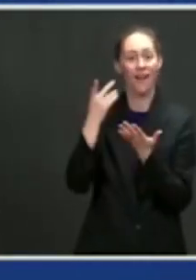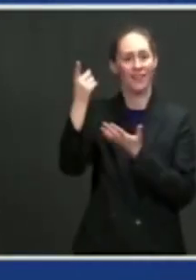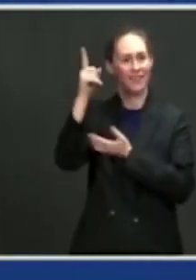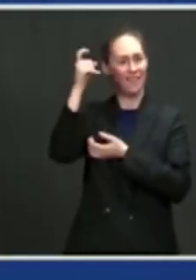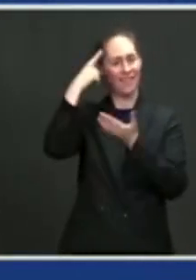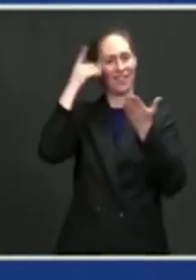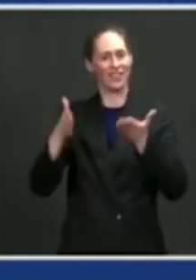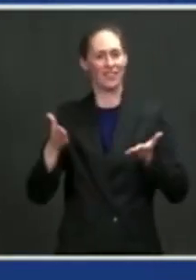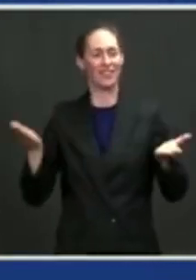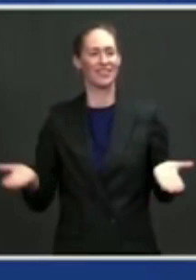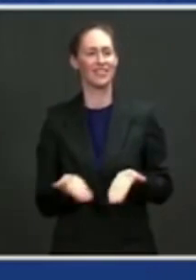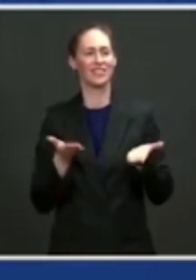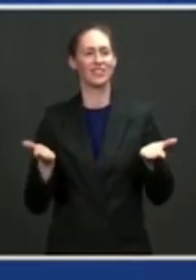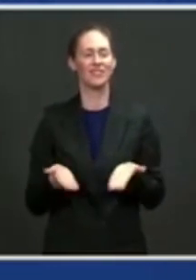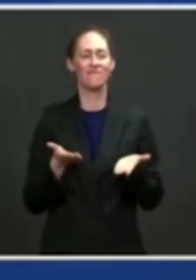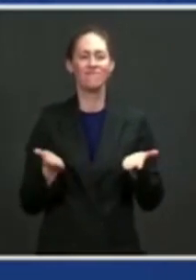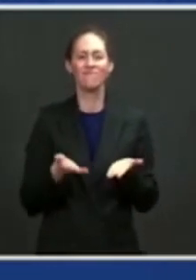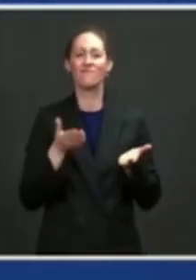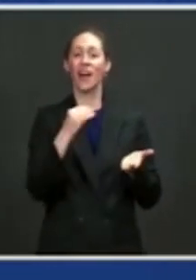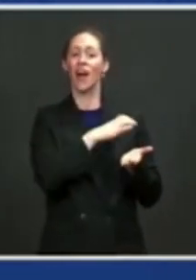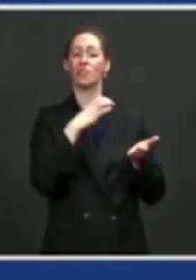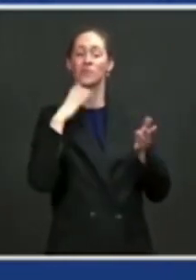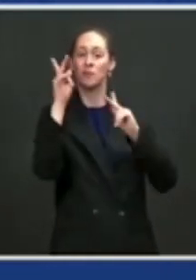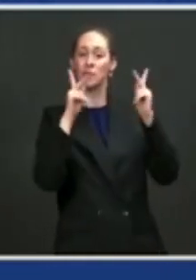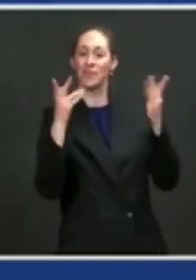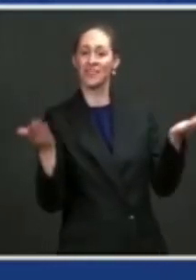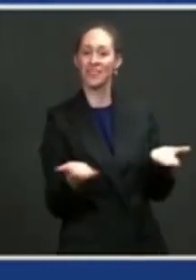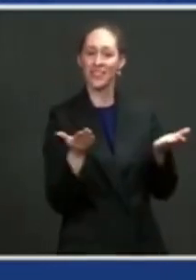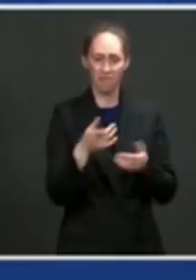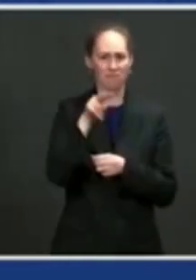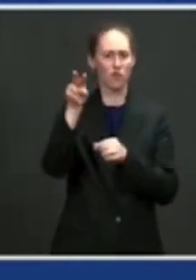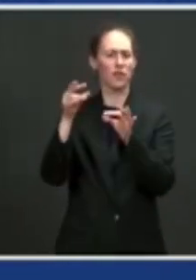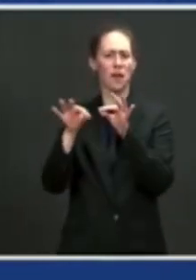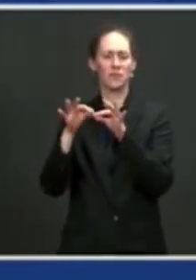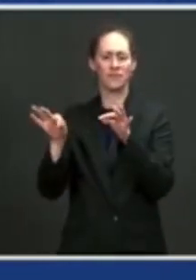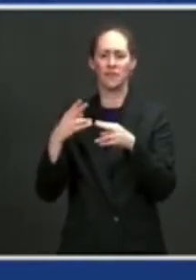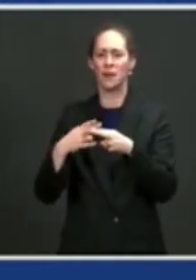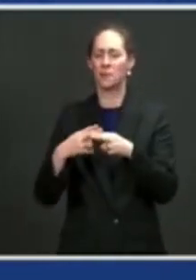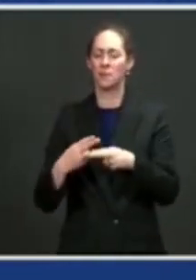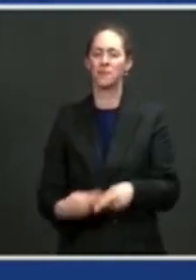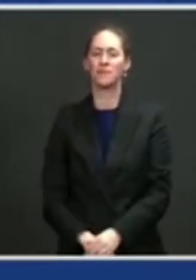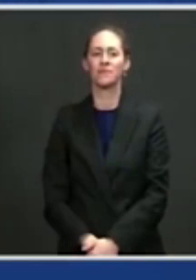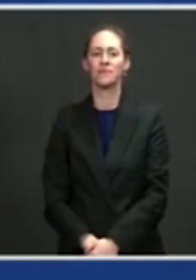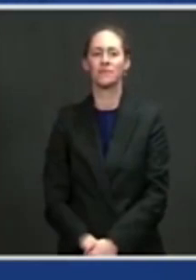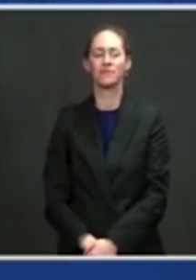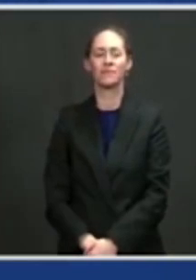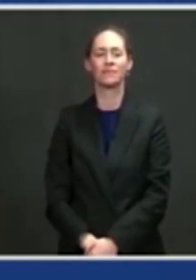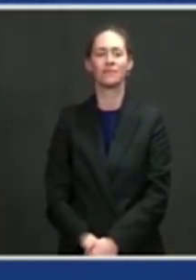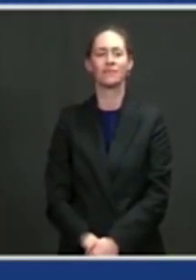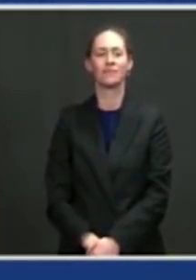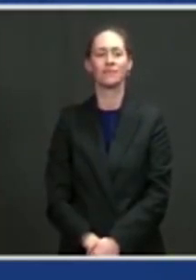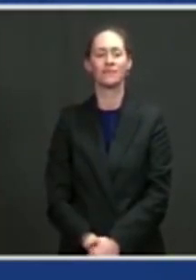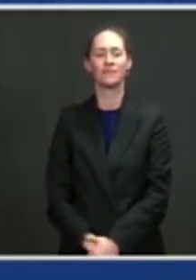Congressman Laurie and Congressman Scott. And I want to thank you for all that you do to